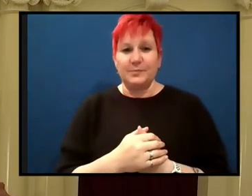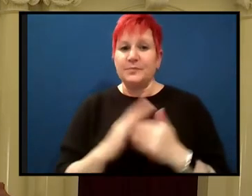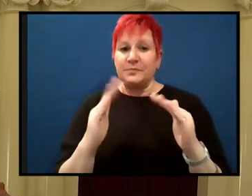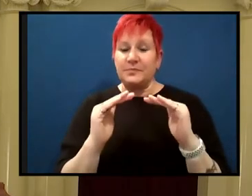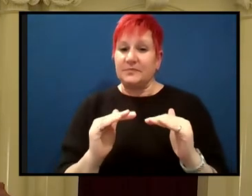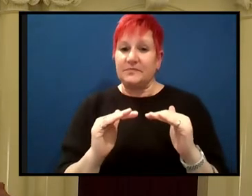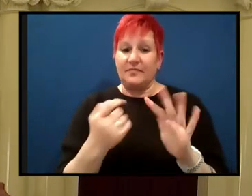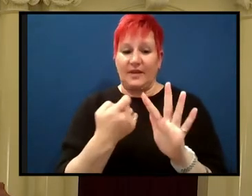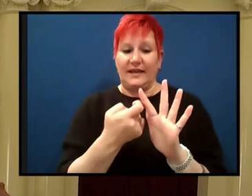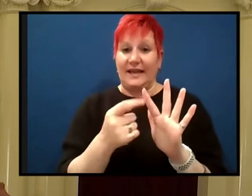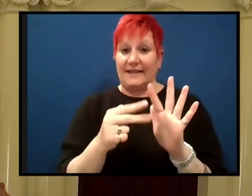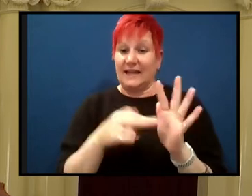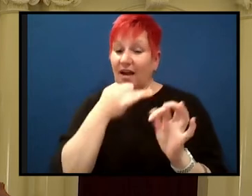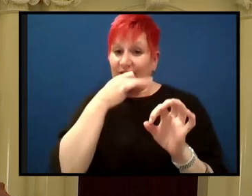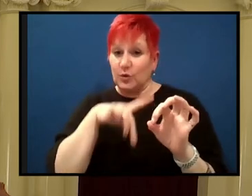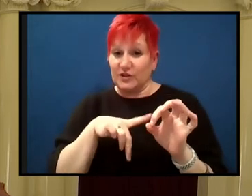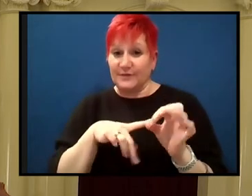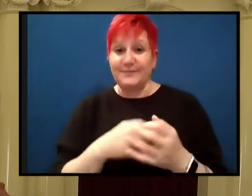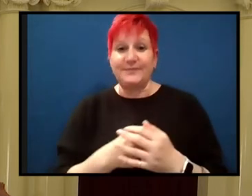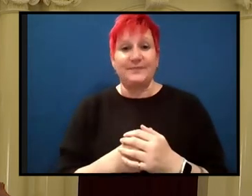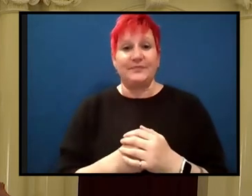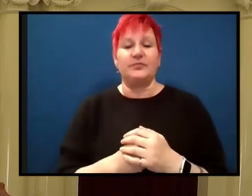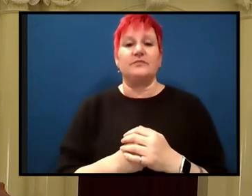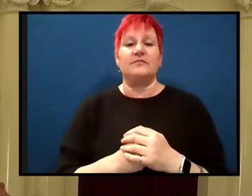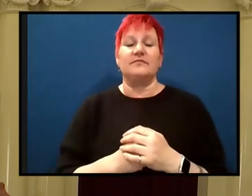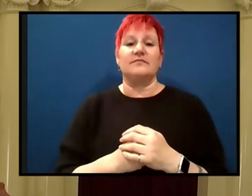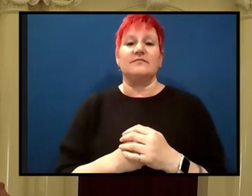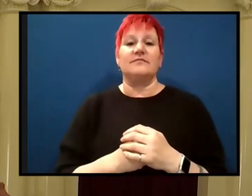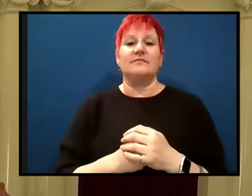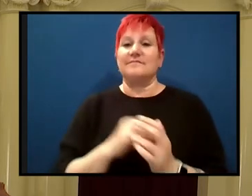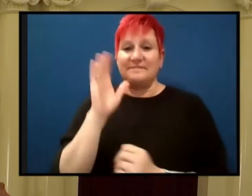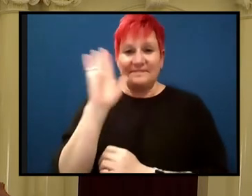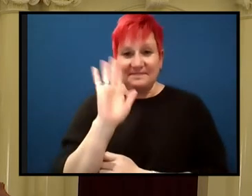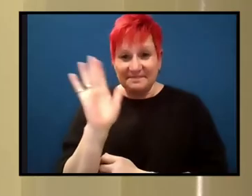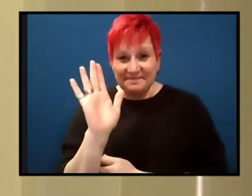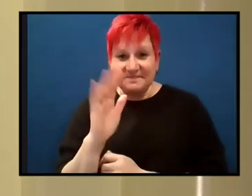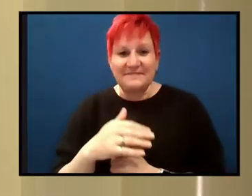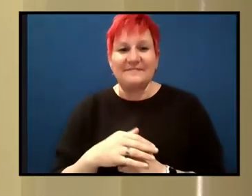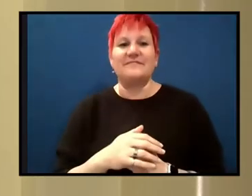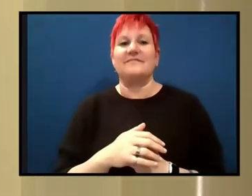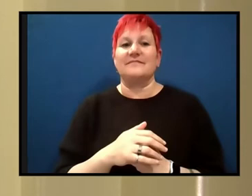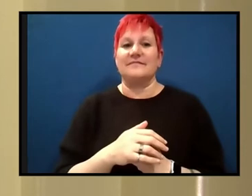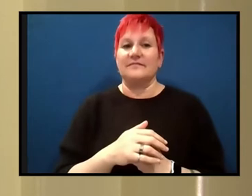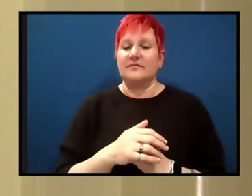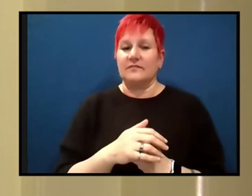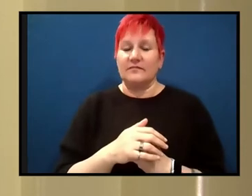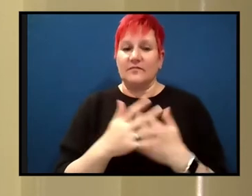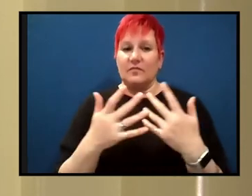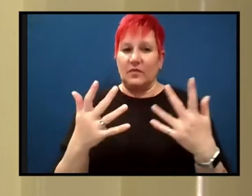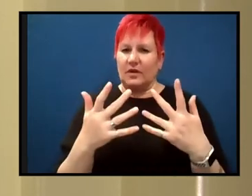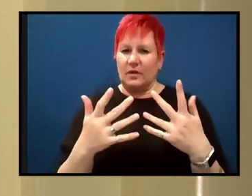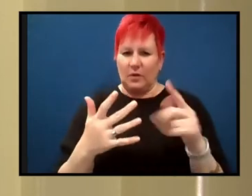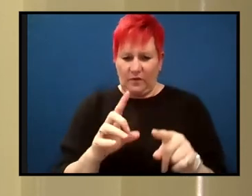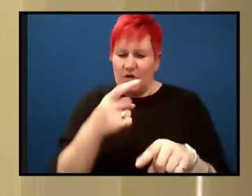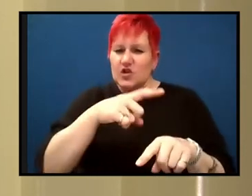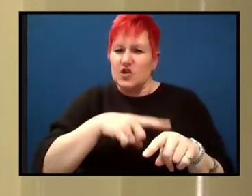Ken. Ken's going to give us a question. Um, hi, my name is Ken. Um, how did you first hear about, um, plate tectonics